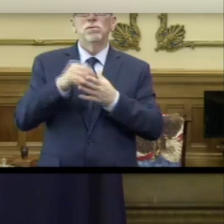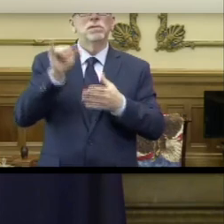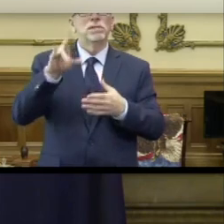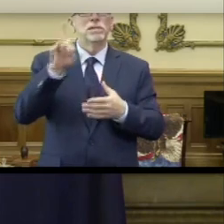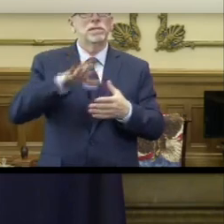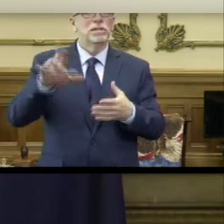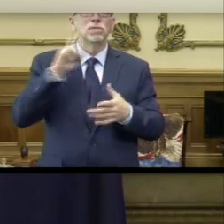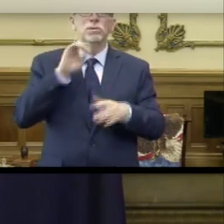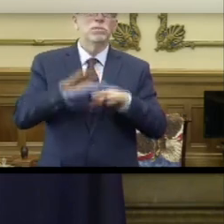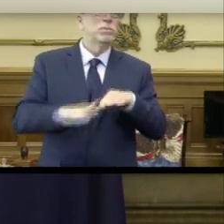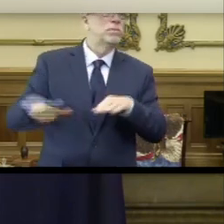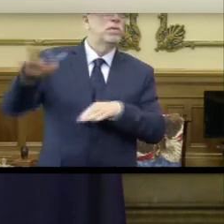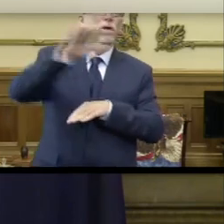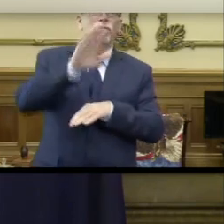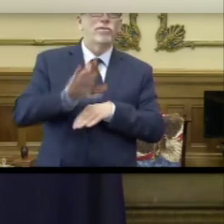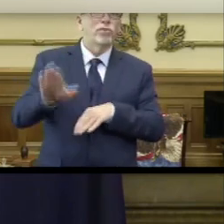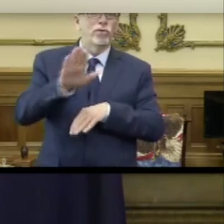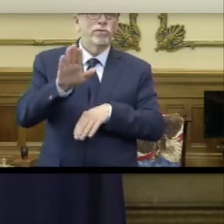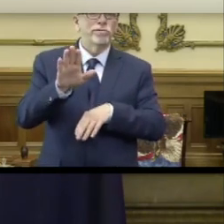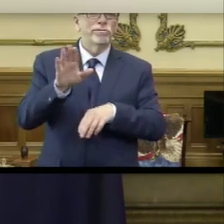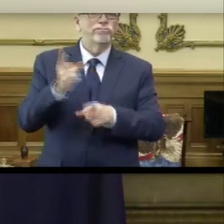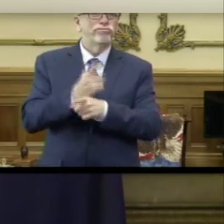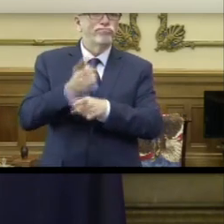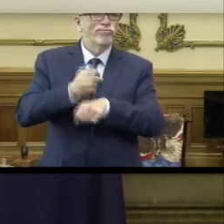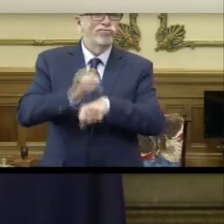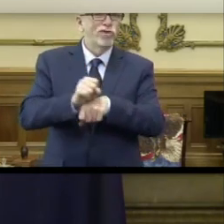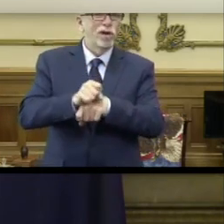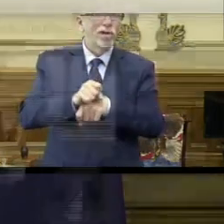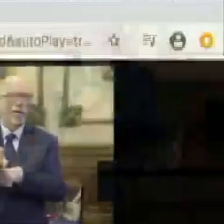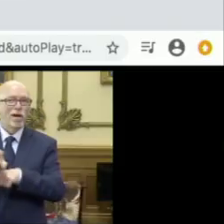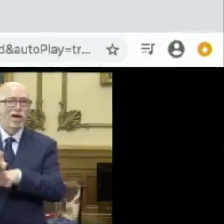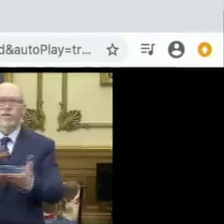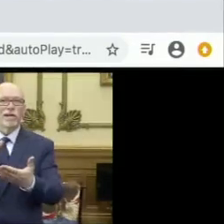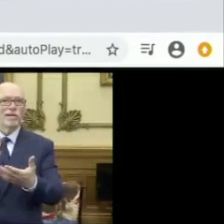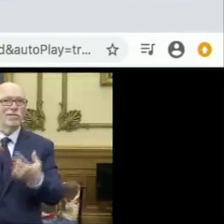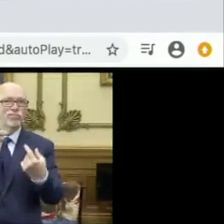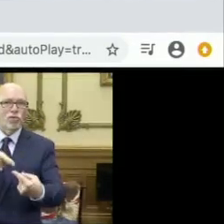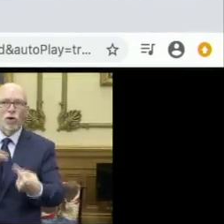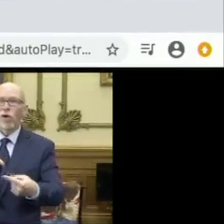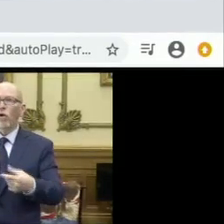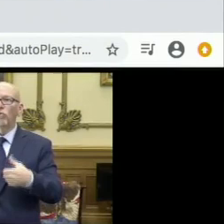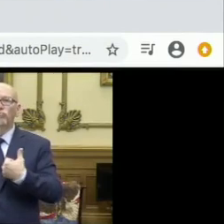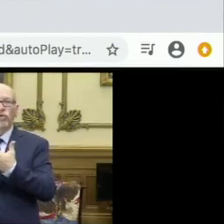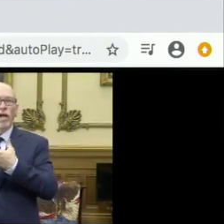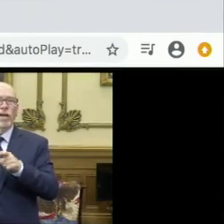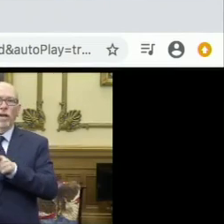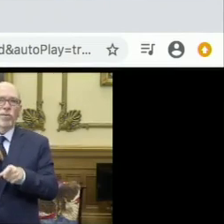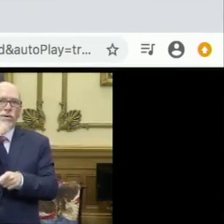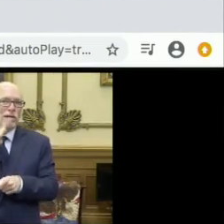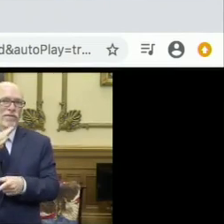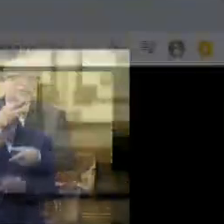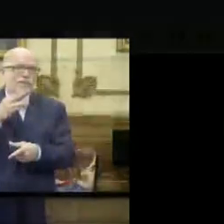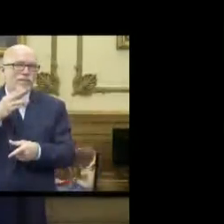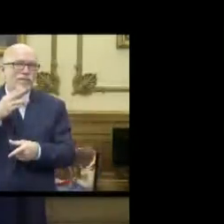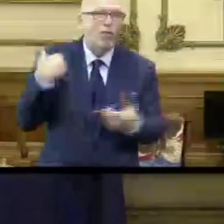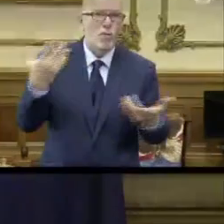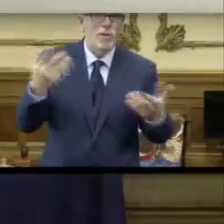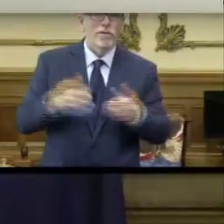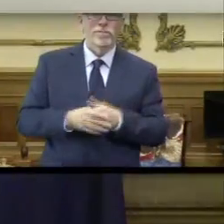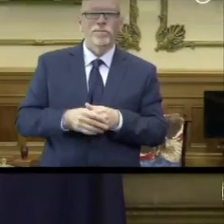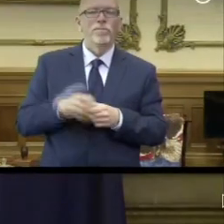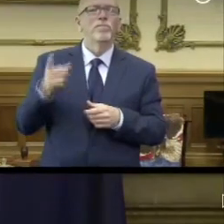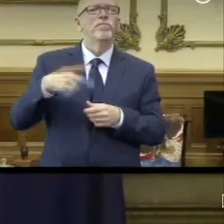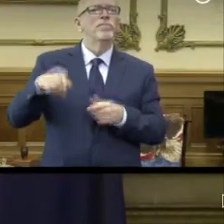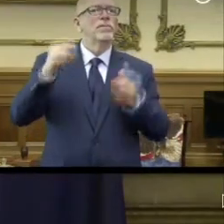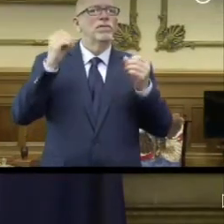Indiana go way up and beyond the normal call of duty facing challenges like we've never faced in our lifetimes before. They